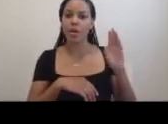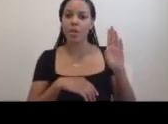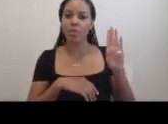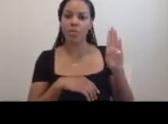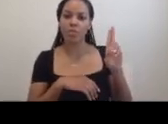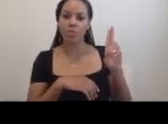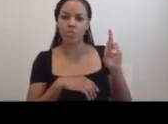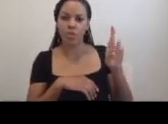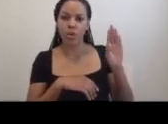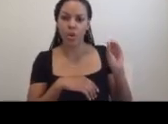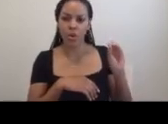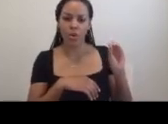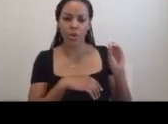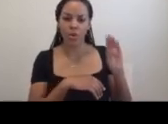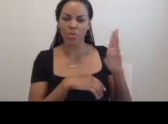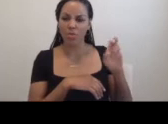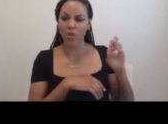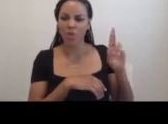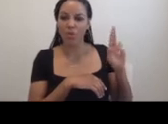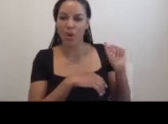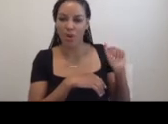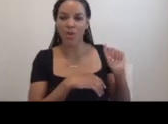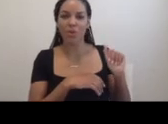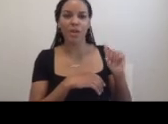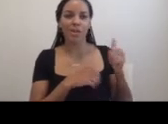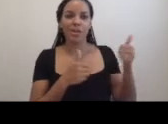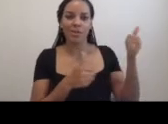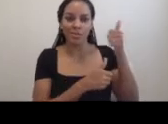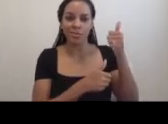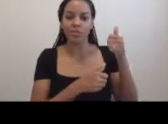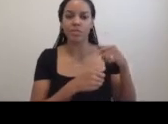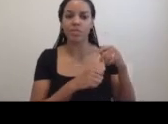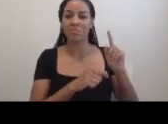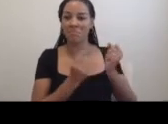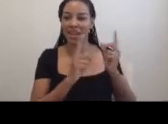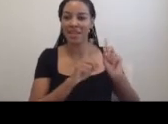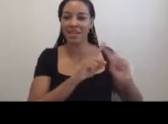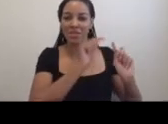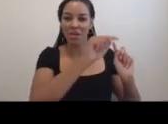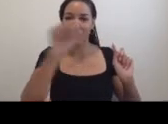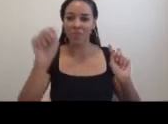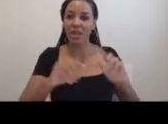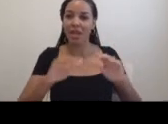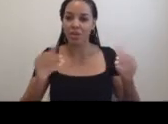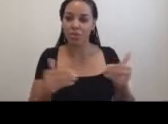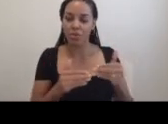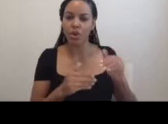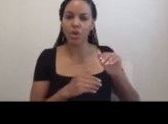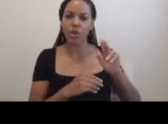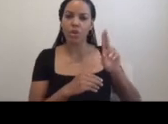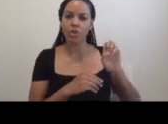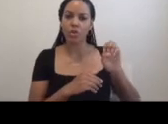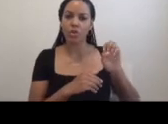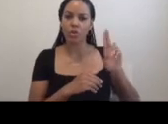Assistant Borough Superintendents, District Superintendents, introducing Euclees, me,